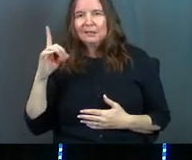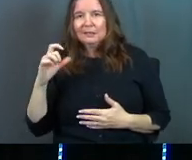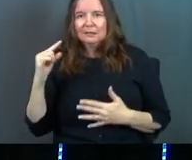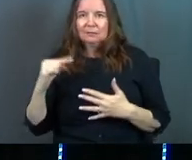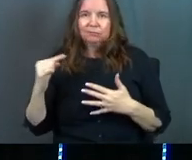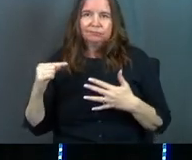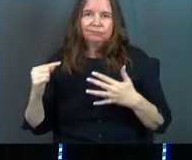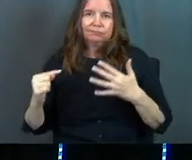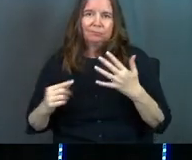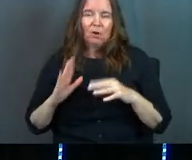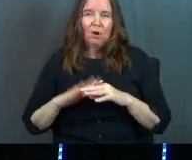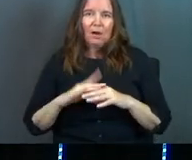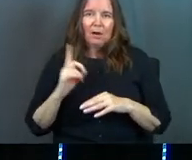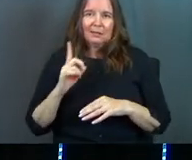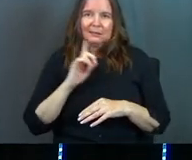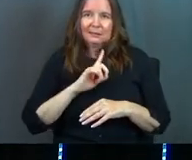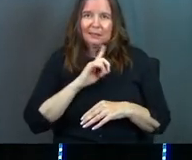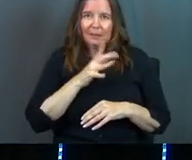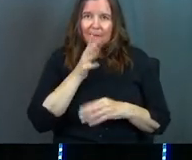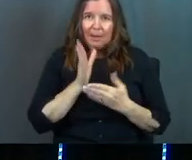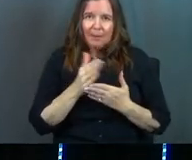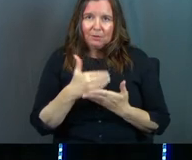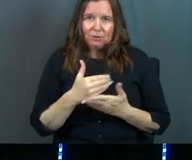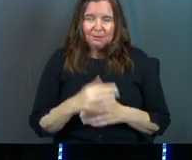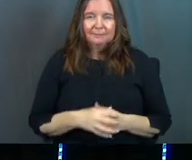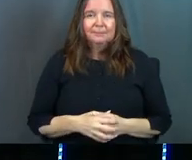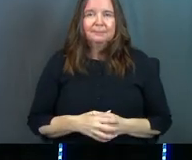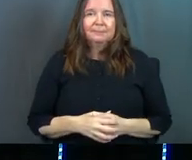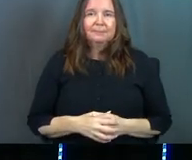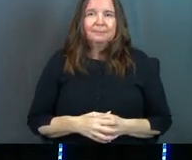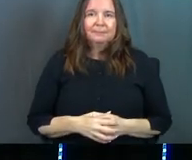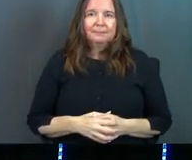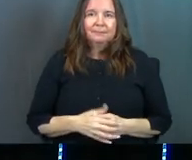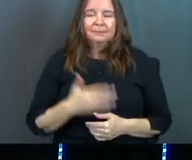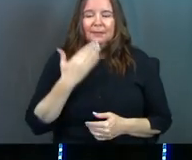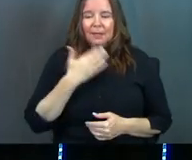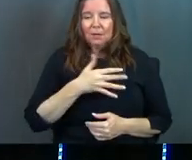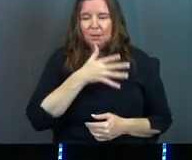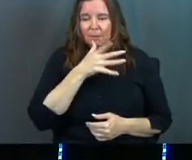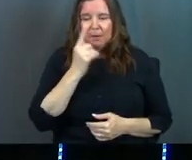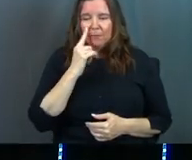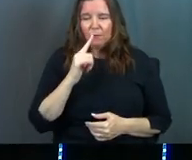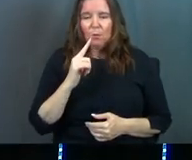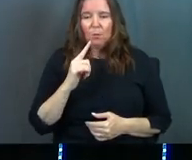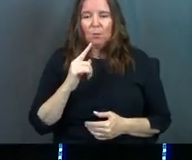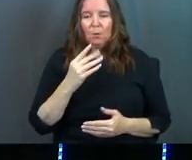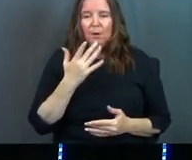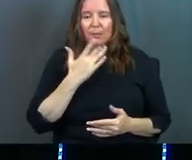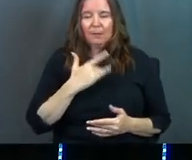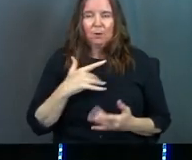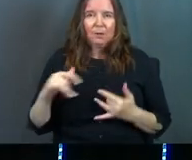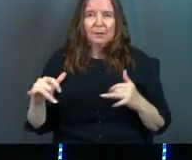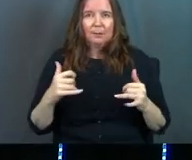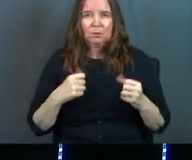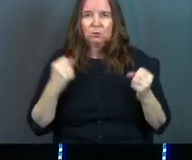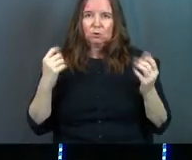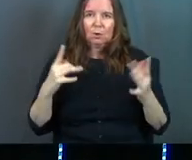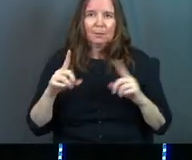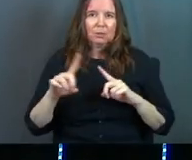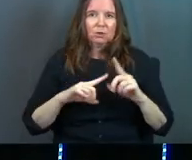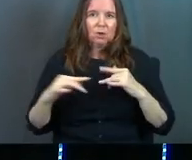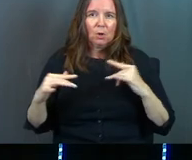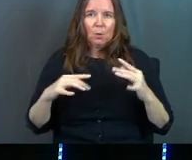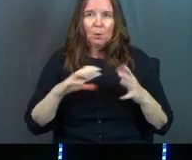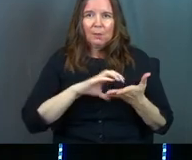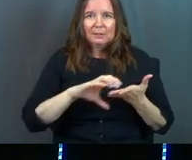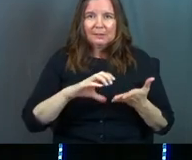D.C., all on a single mom's budget. Thank you, Mom, for the over-the-top birthday parties with so many Star